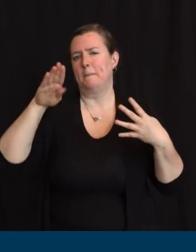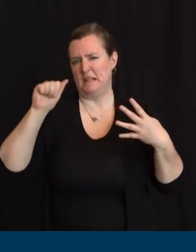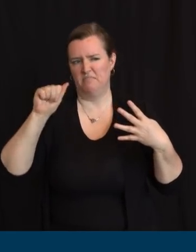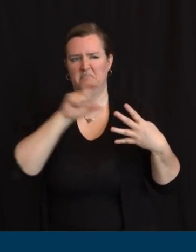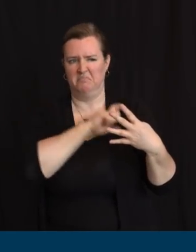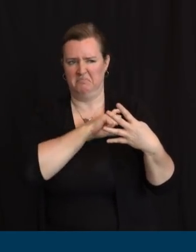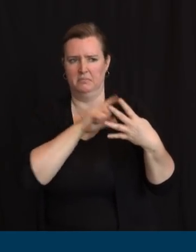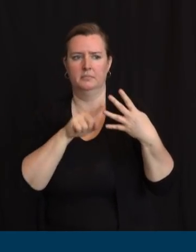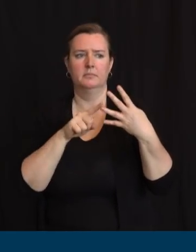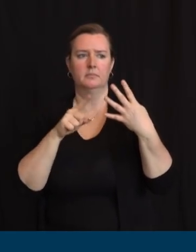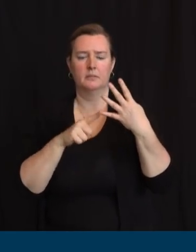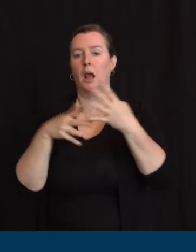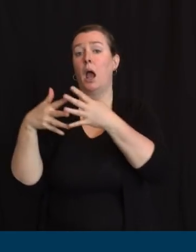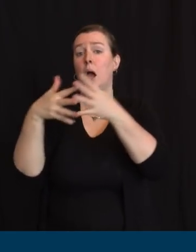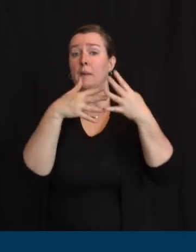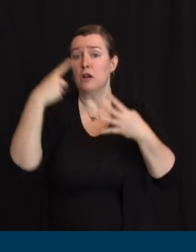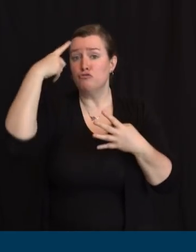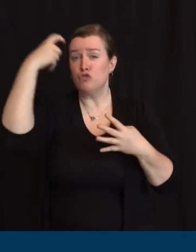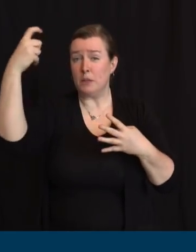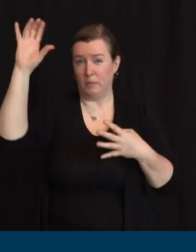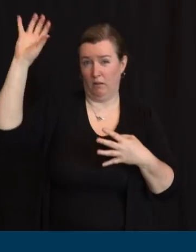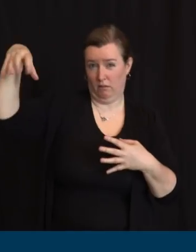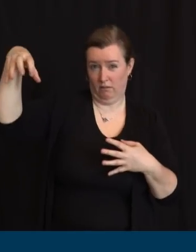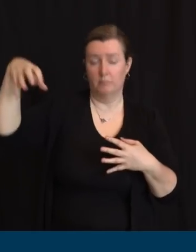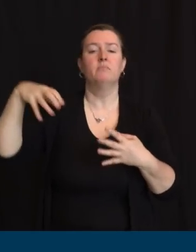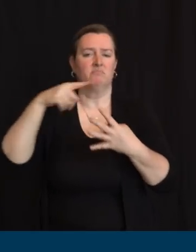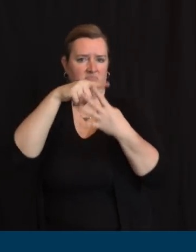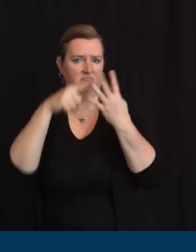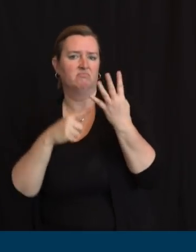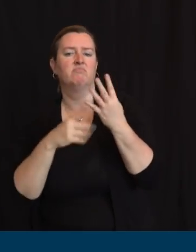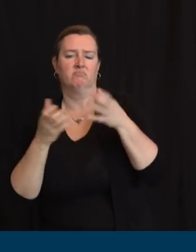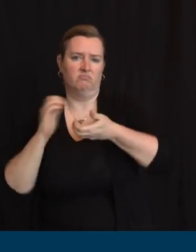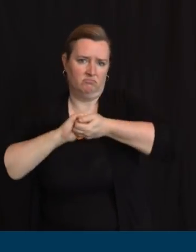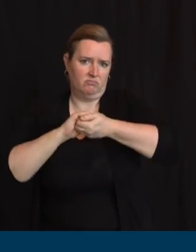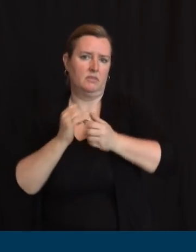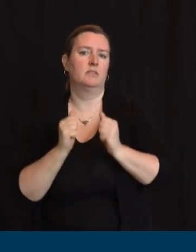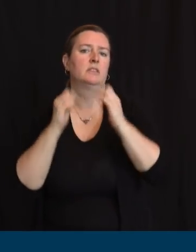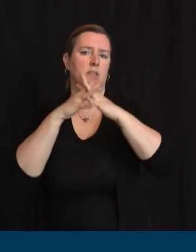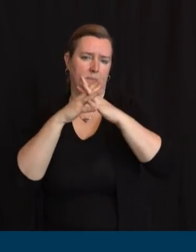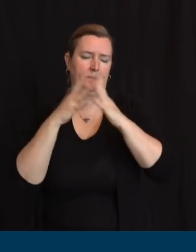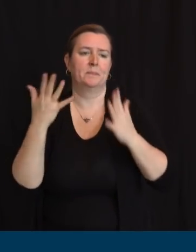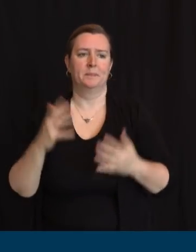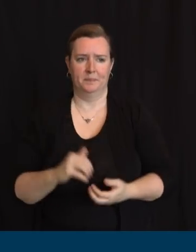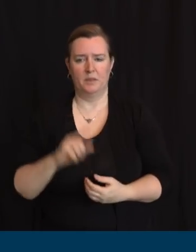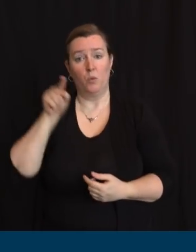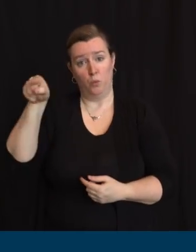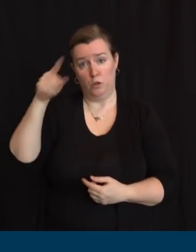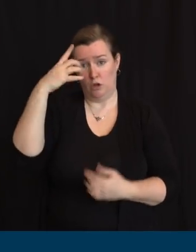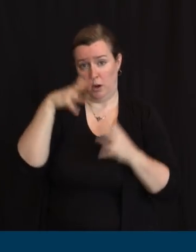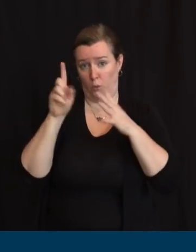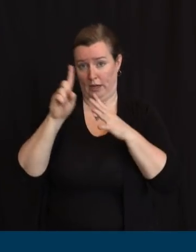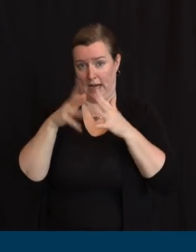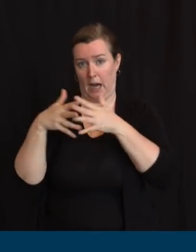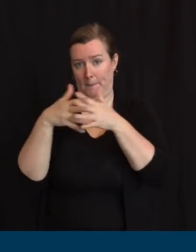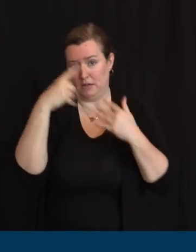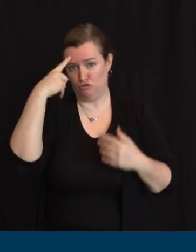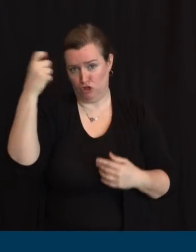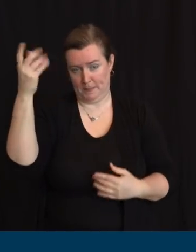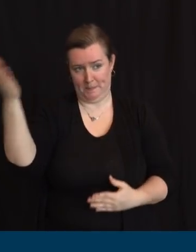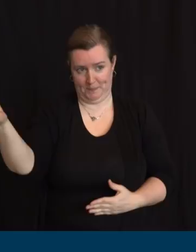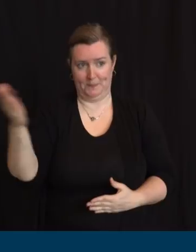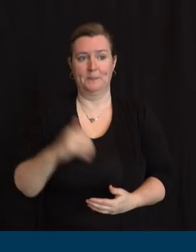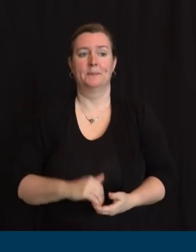First responders and health care workers can opt in to start the screening process for any of these sites by visiting